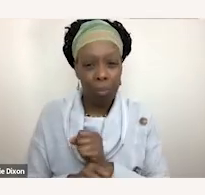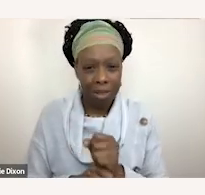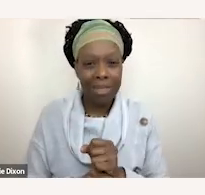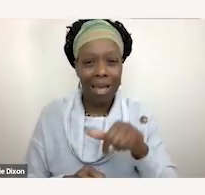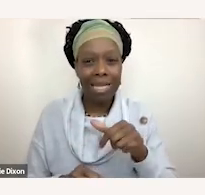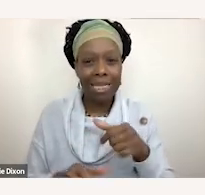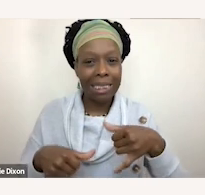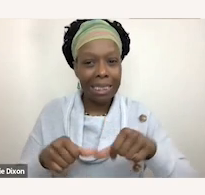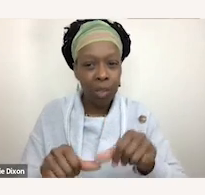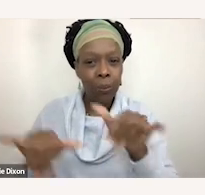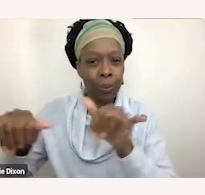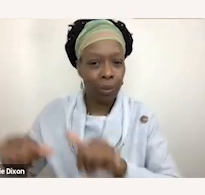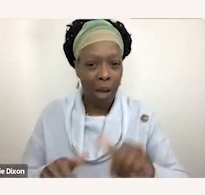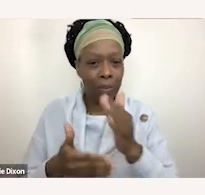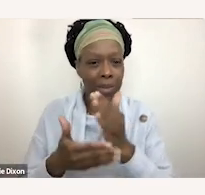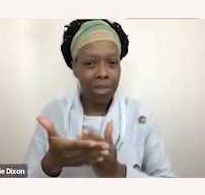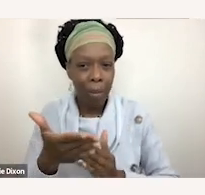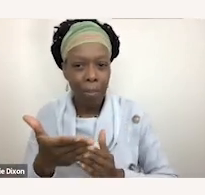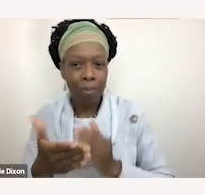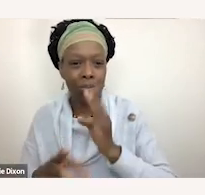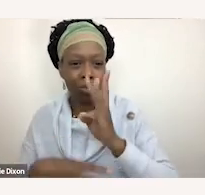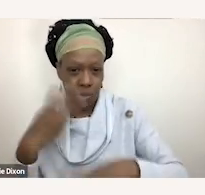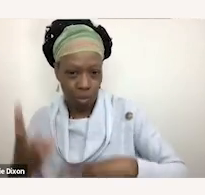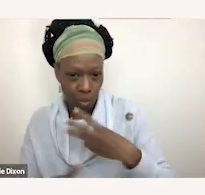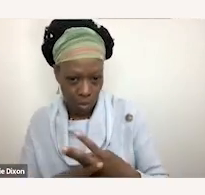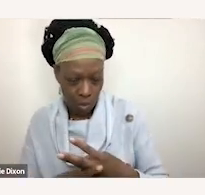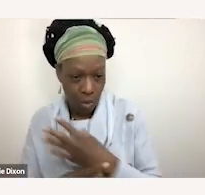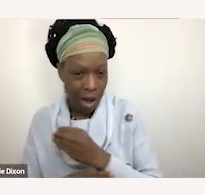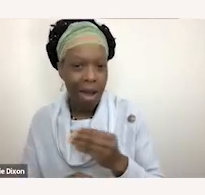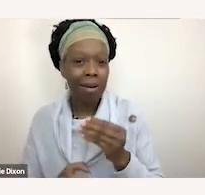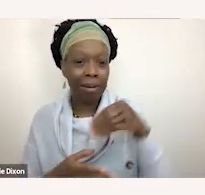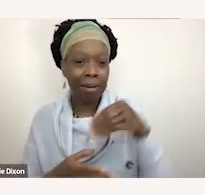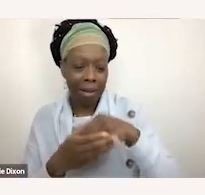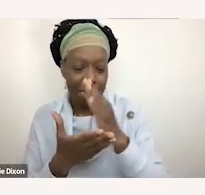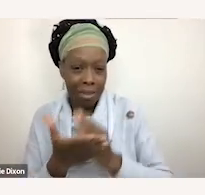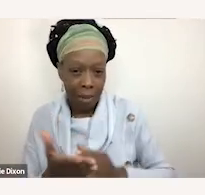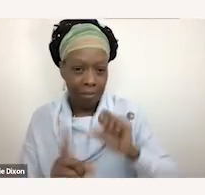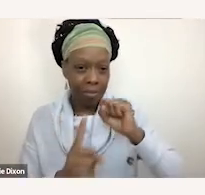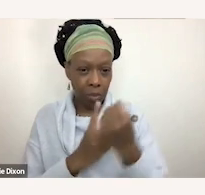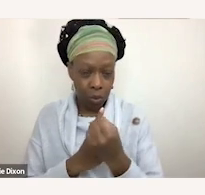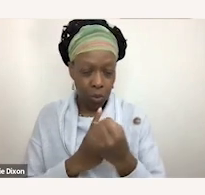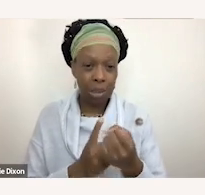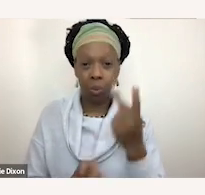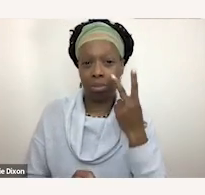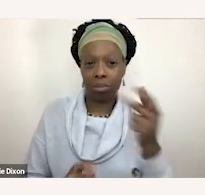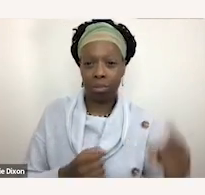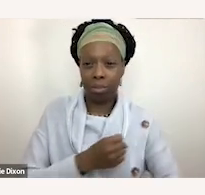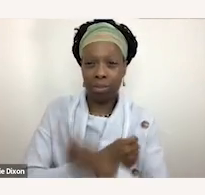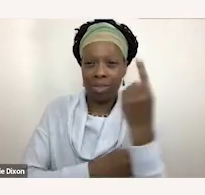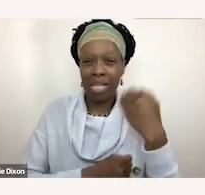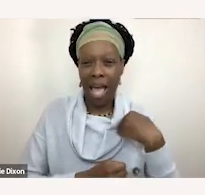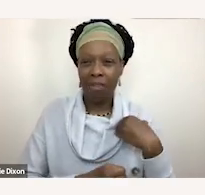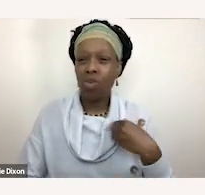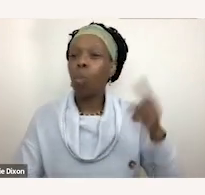and to a certain extent in some of the pieces that we still see today there is this sort of historical